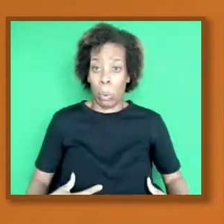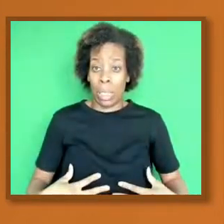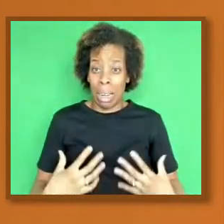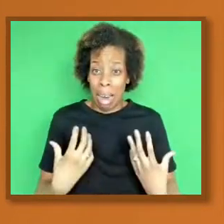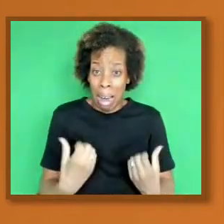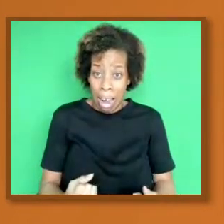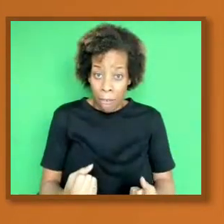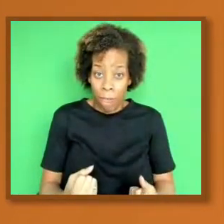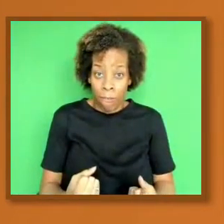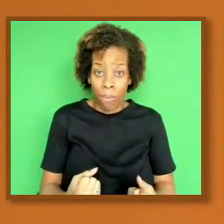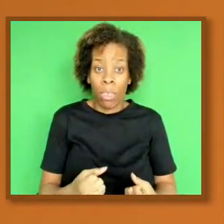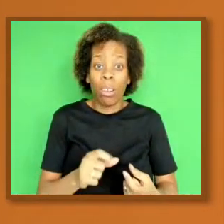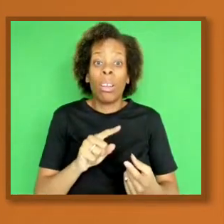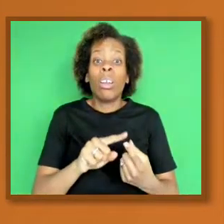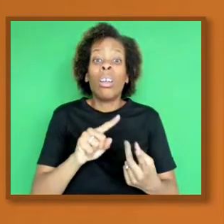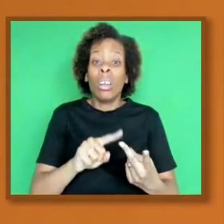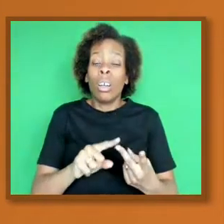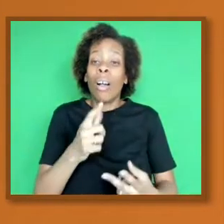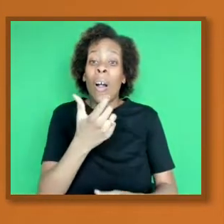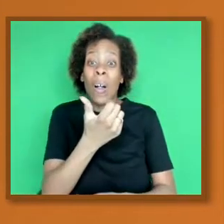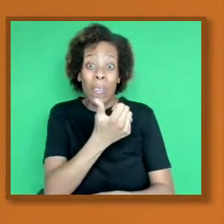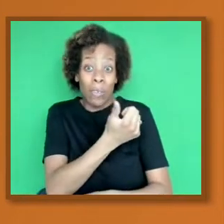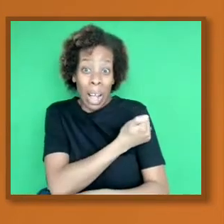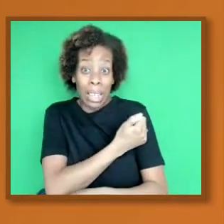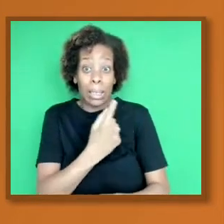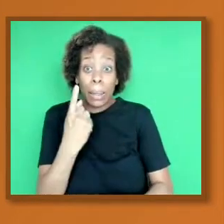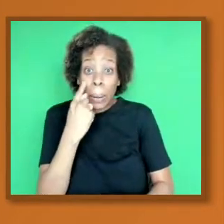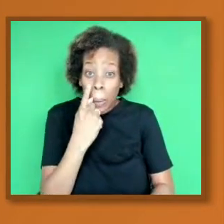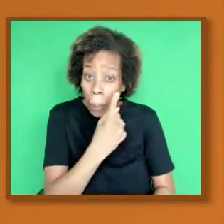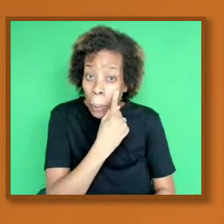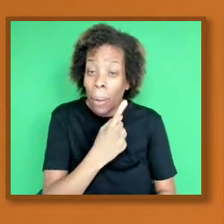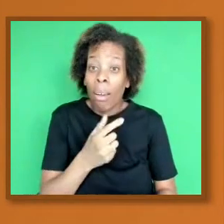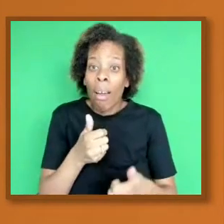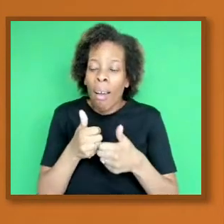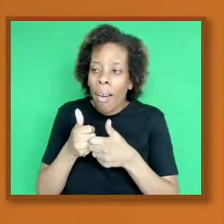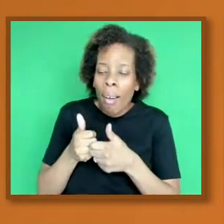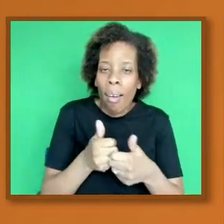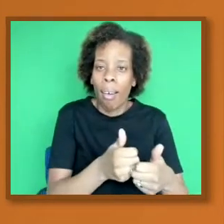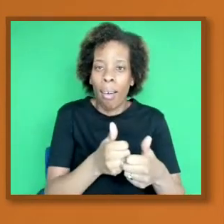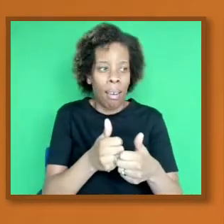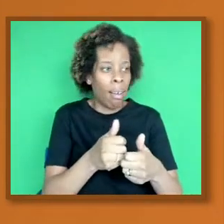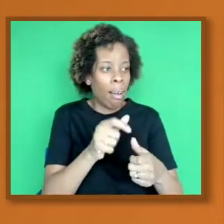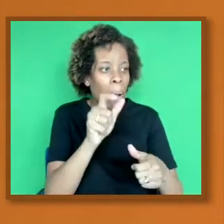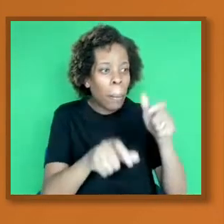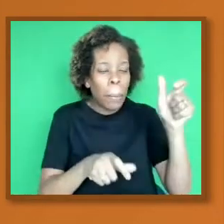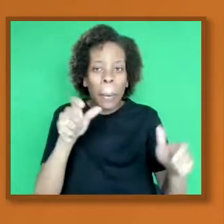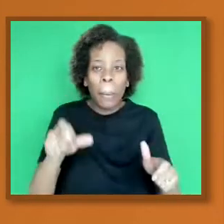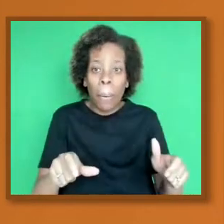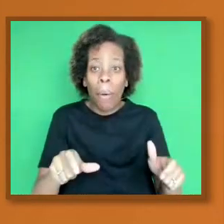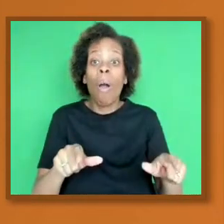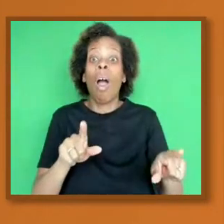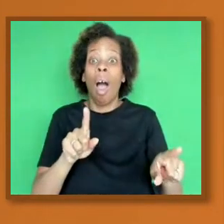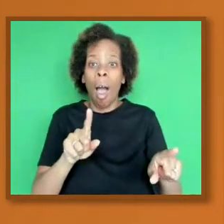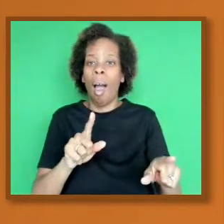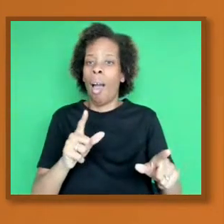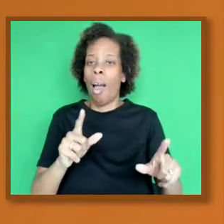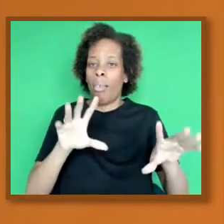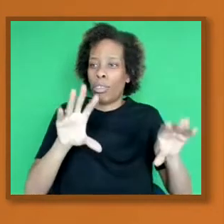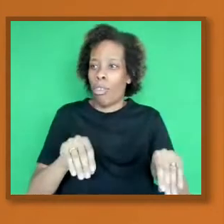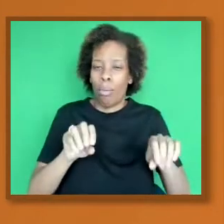to boost and provide protection to our immune system. So I'm going to stop there